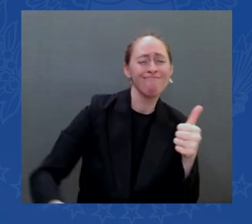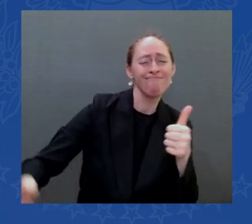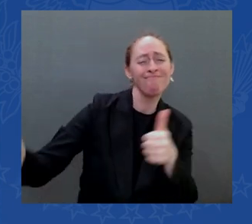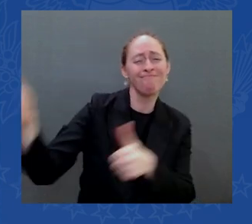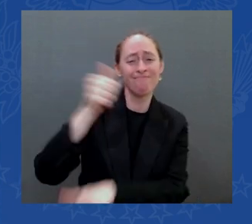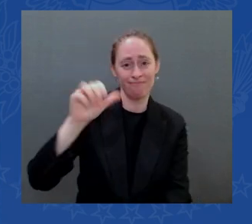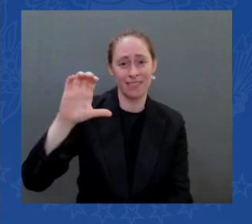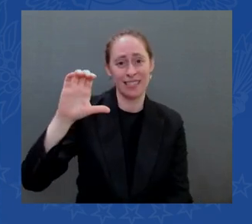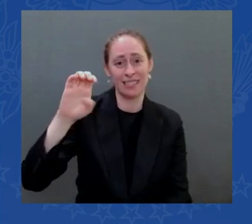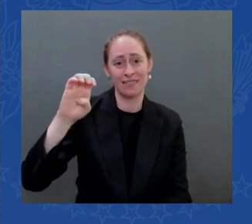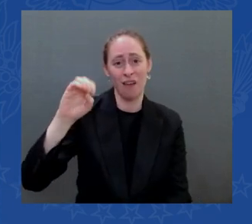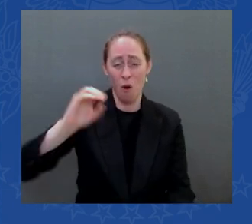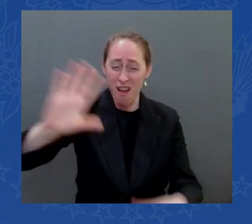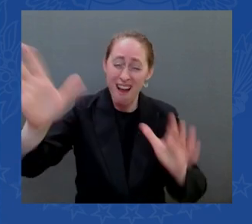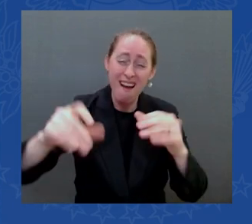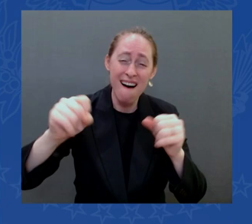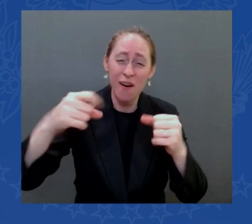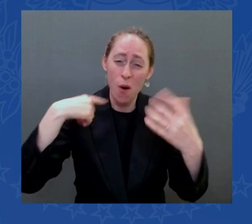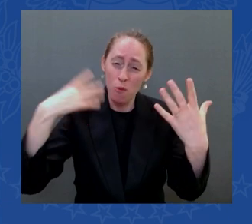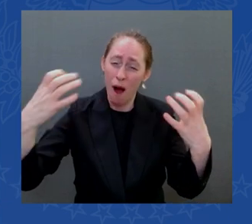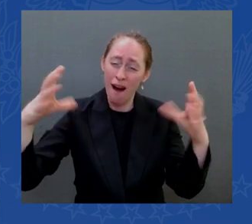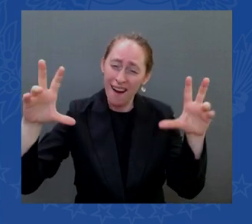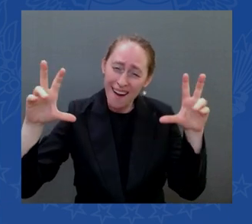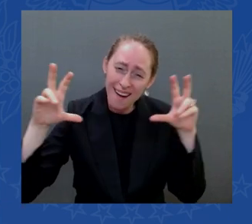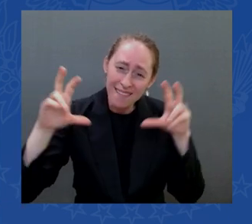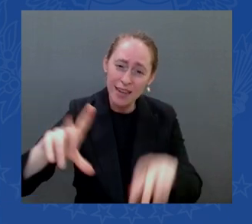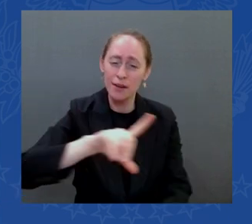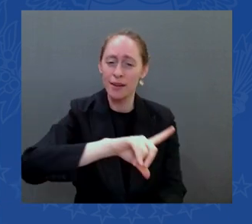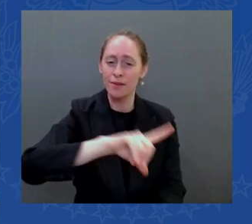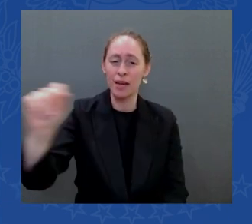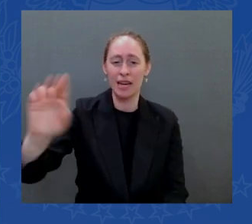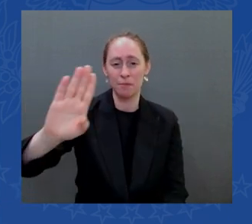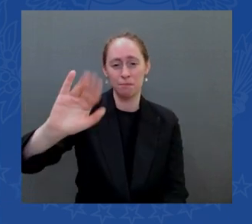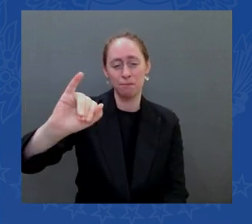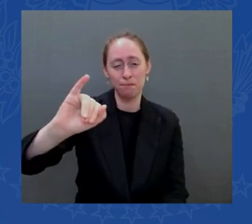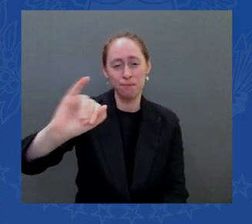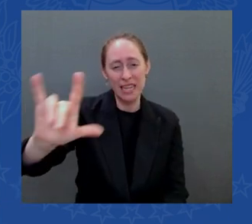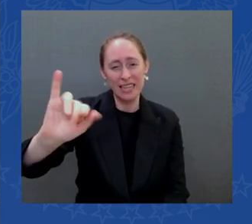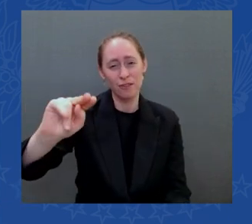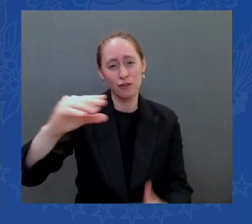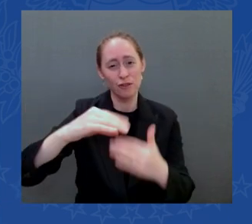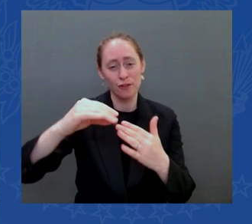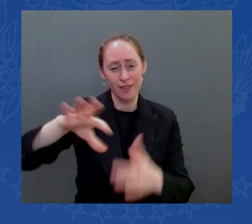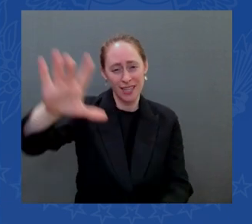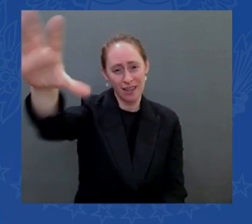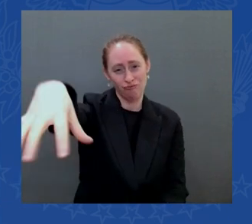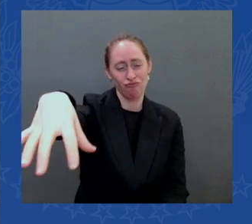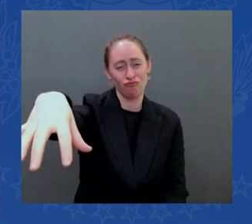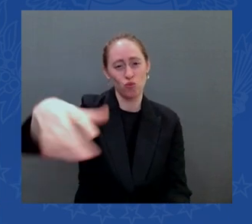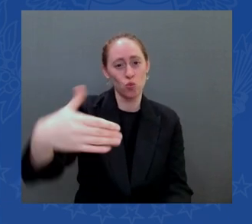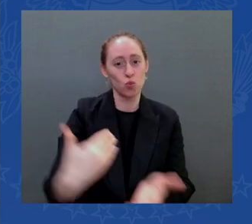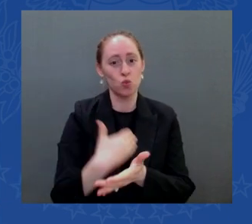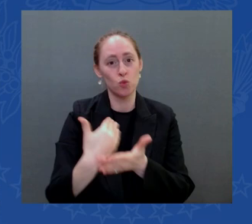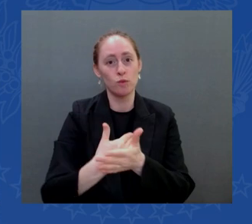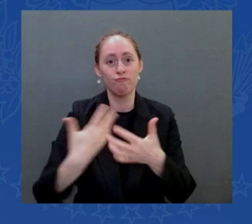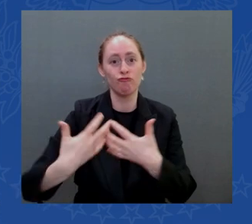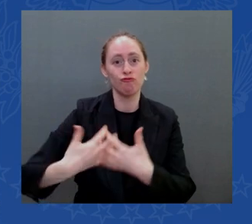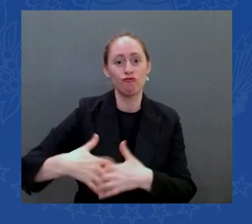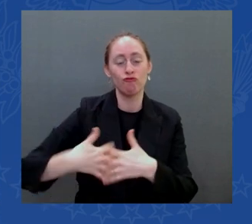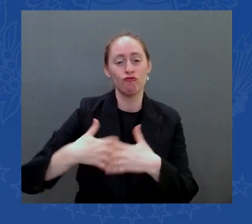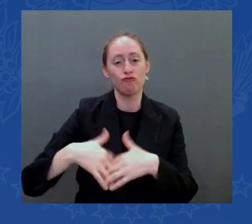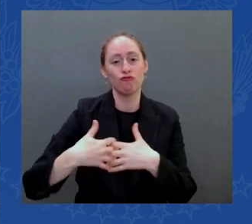west of cleveland if in fact we get this other piece of legislation which is in past one house and not the other